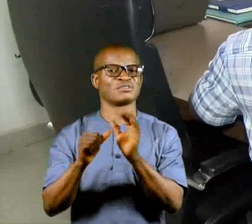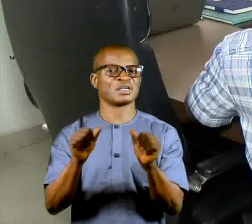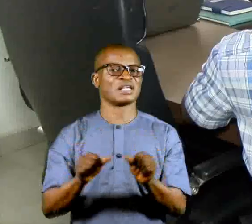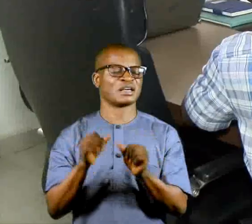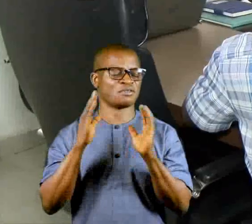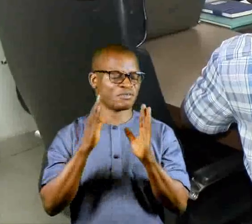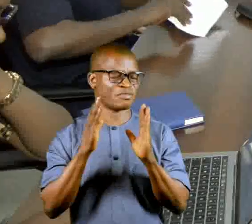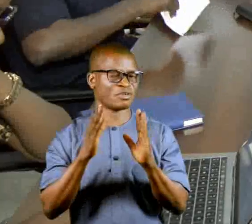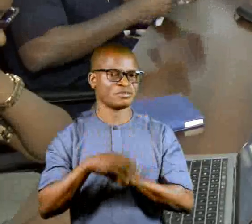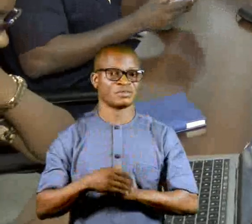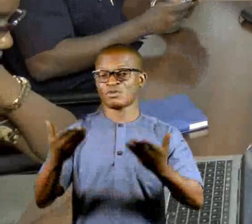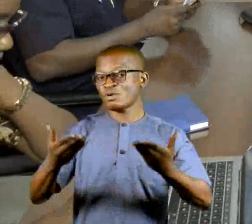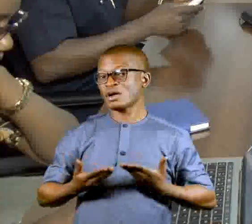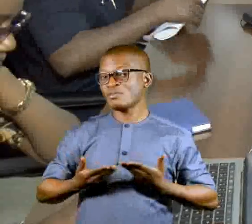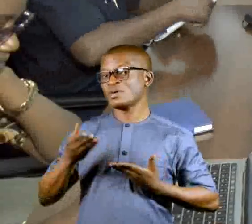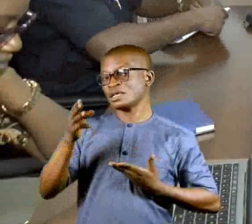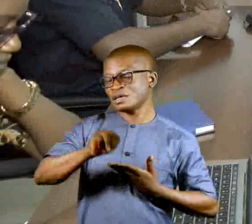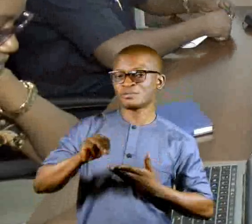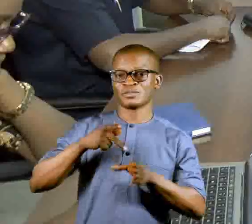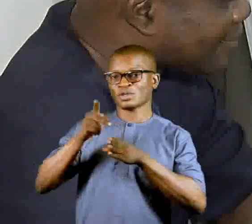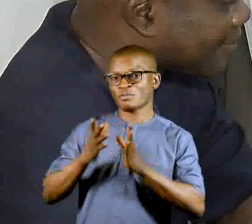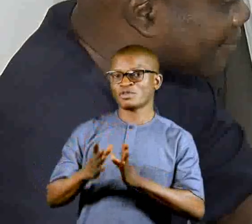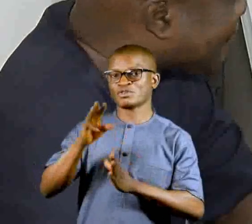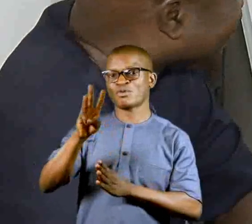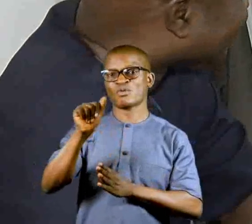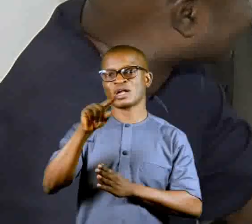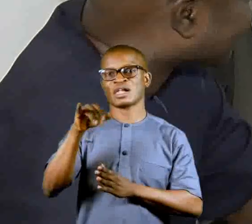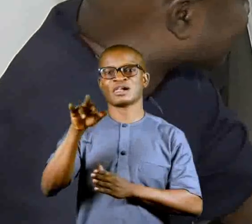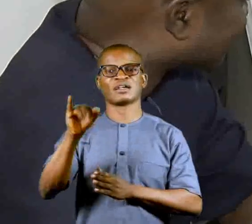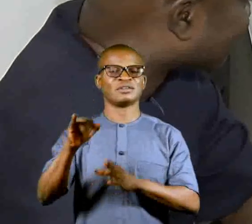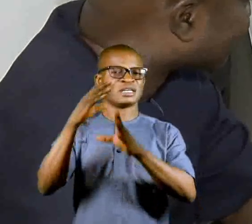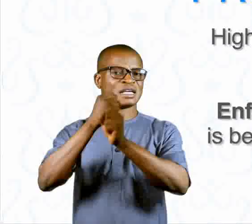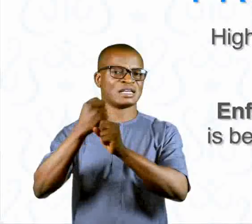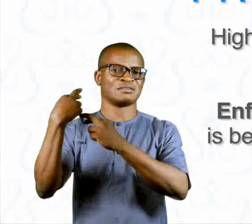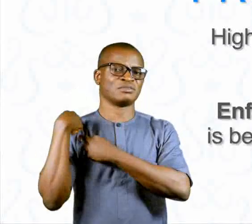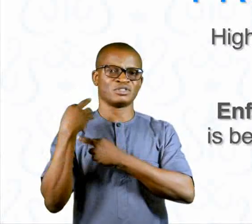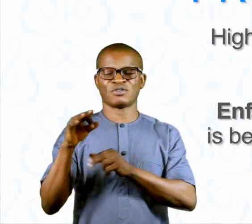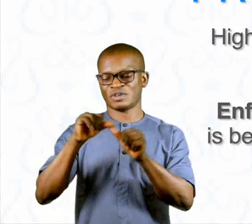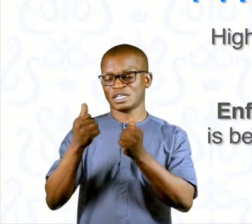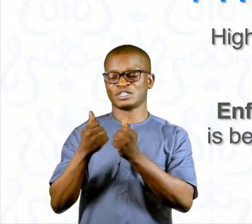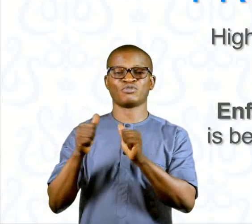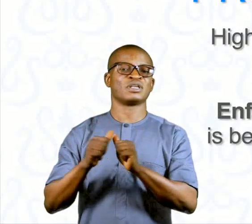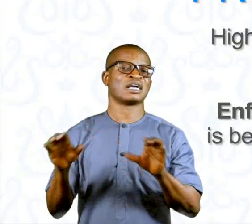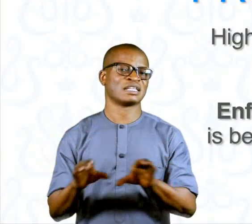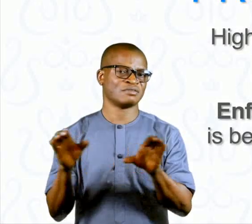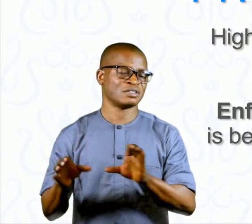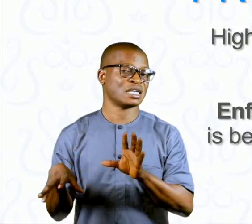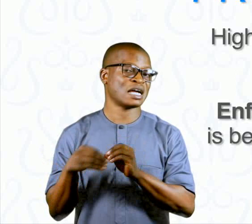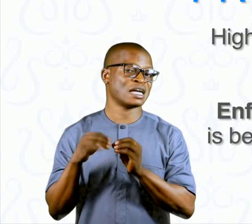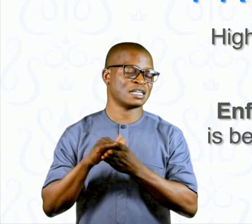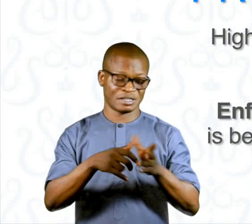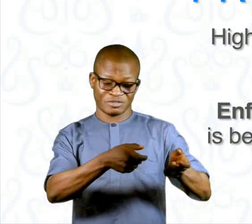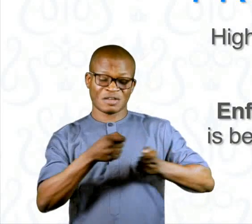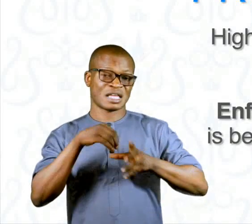areas of focus. Receiving the team, Professor Waziri-Azi highlighted the mandate of the agency and its operations and